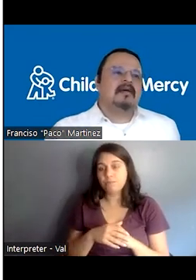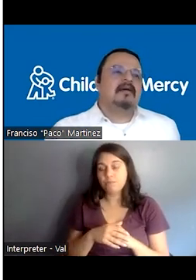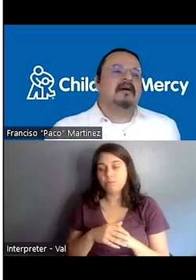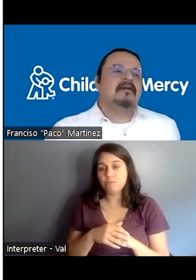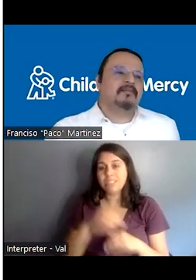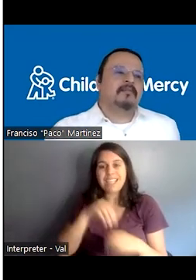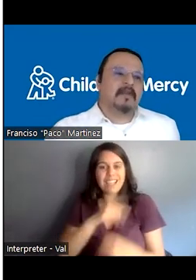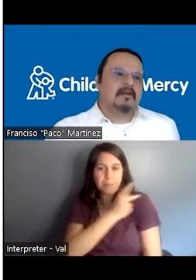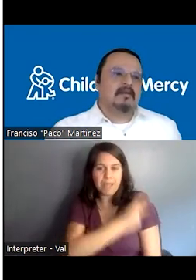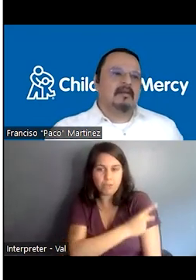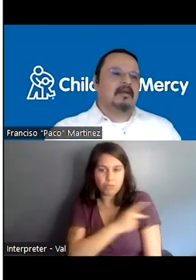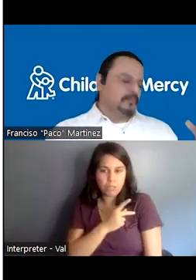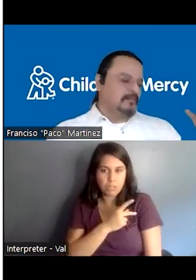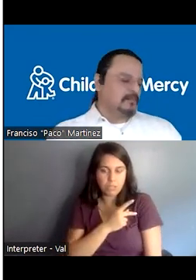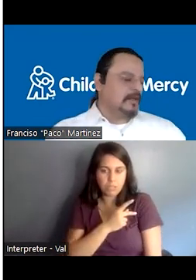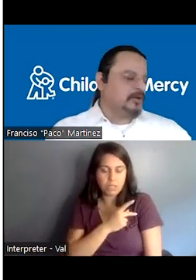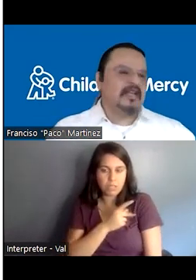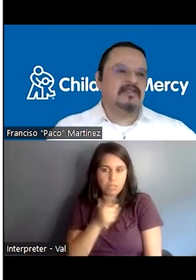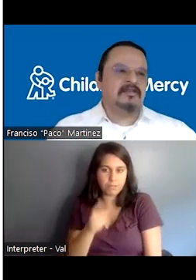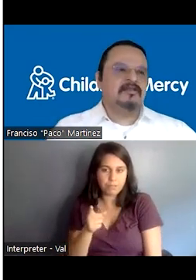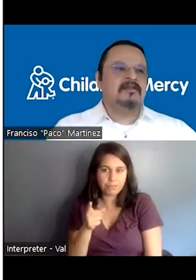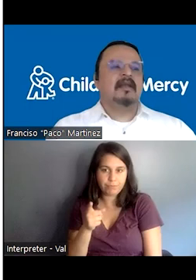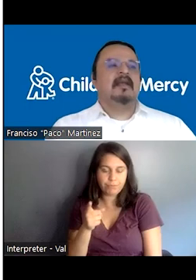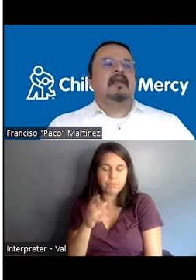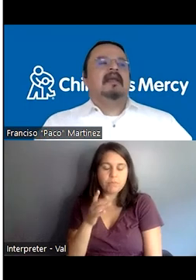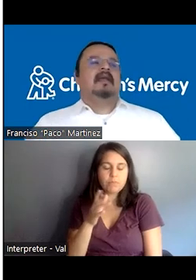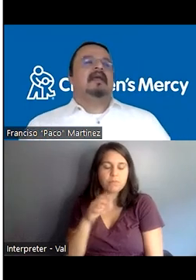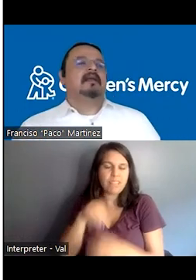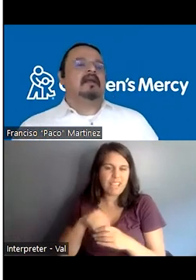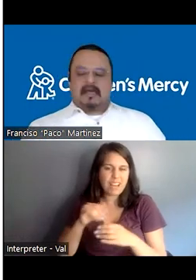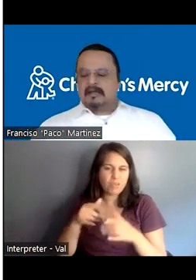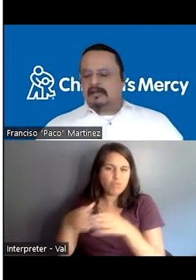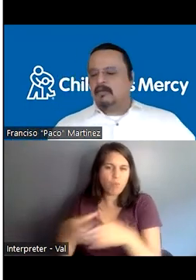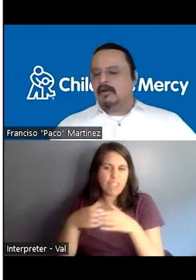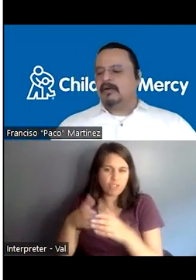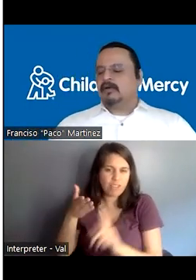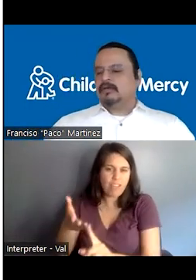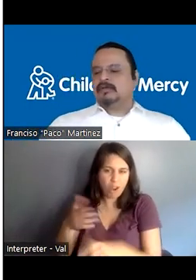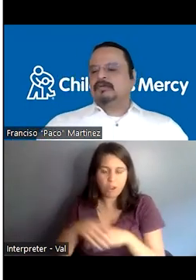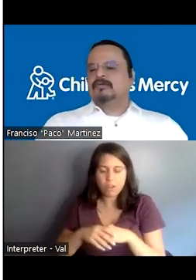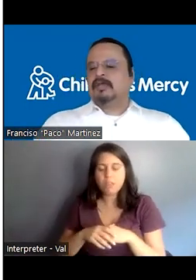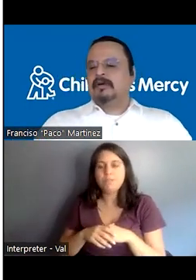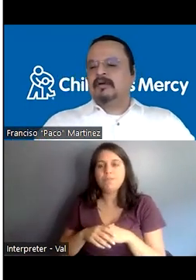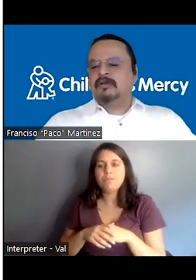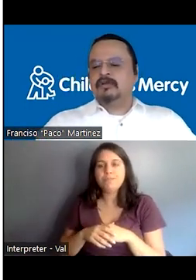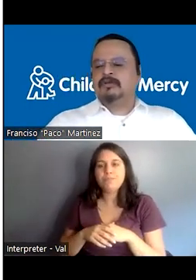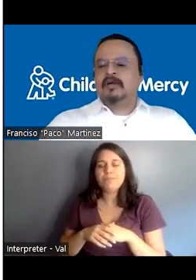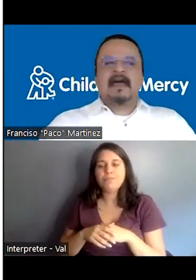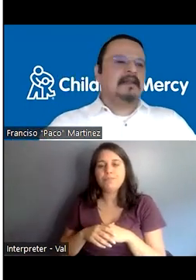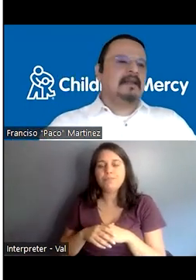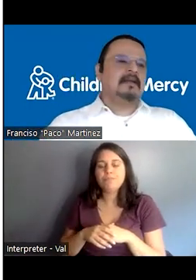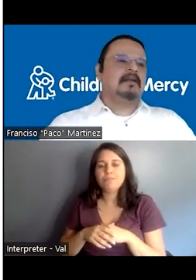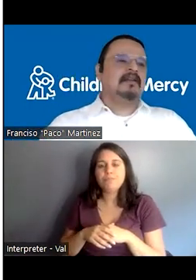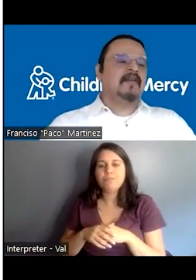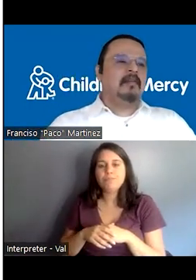rotations. And they were going to, they were going to